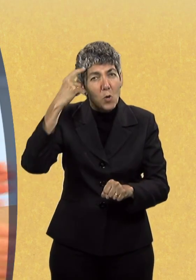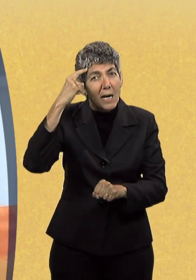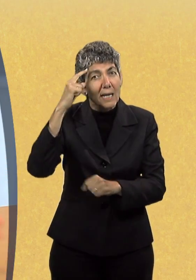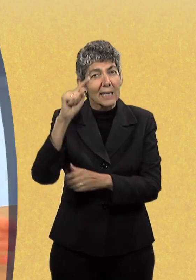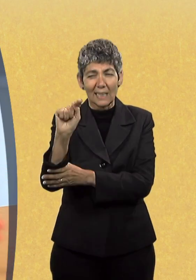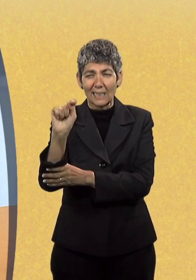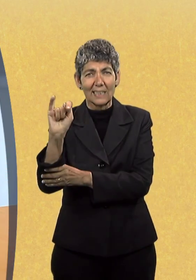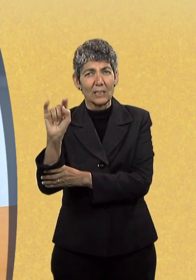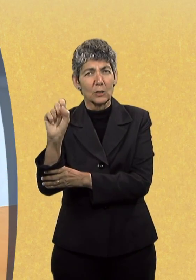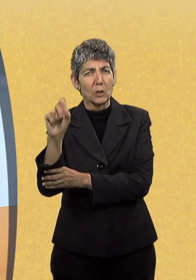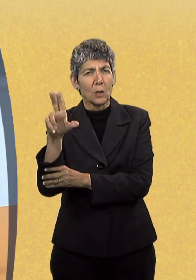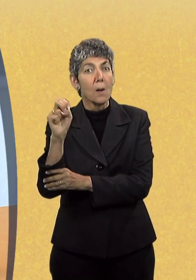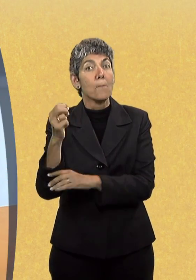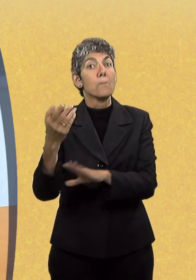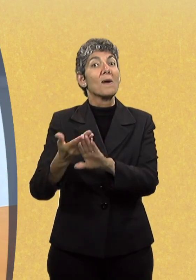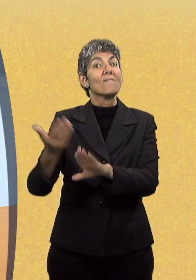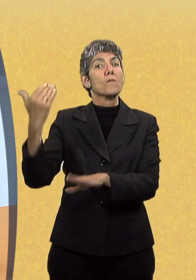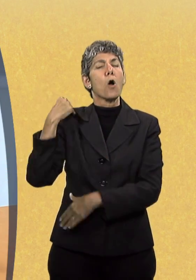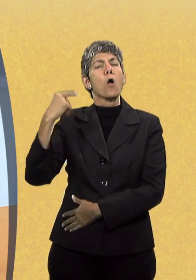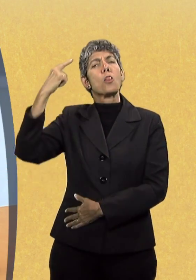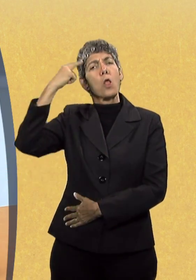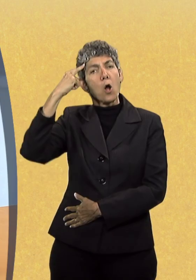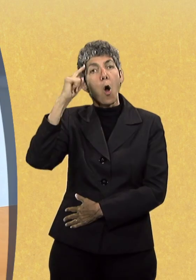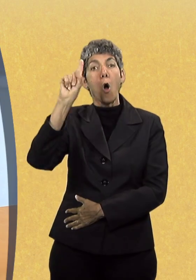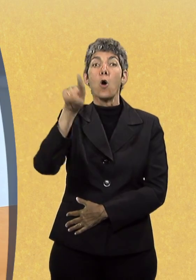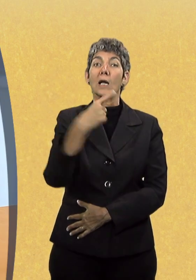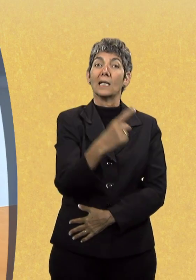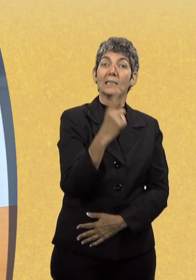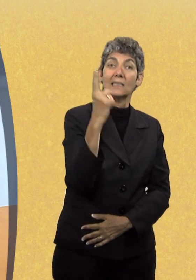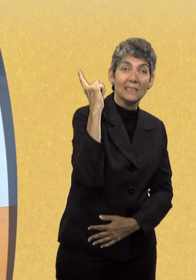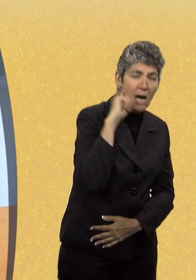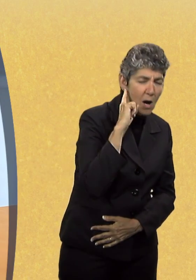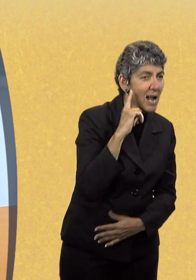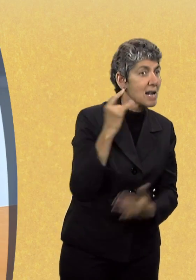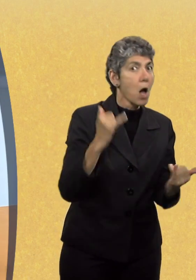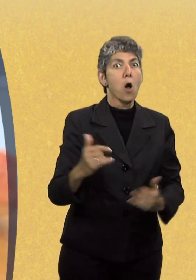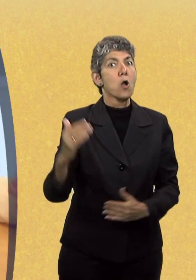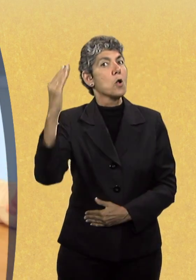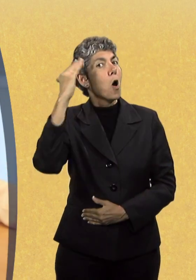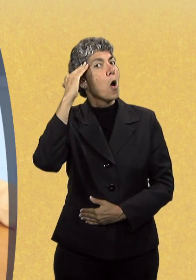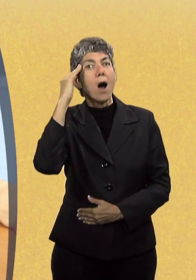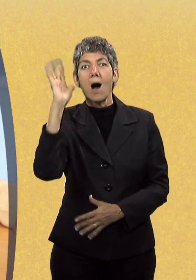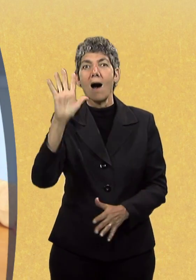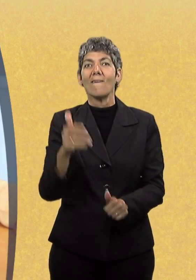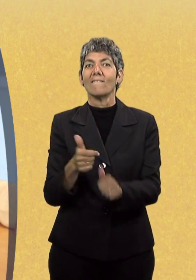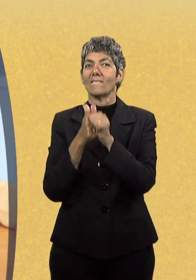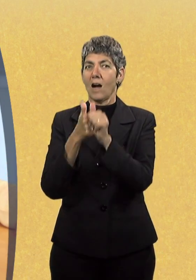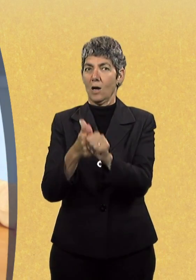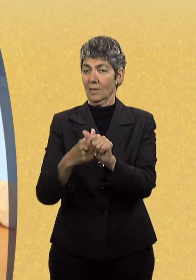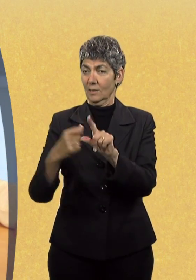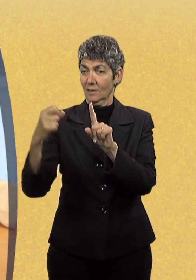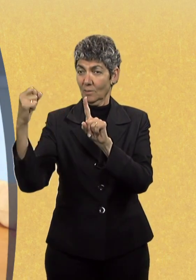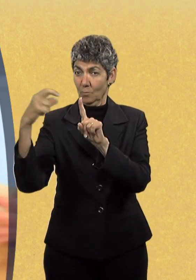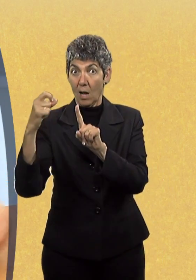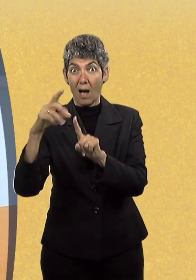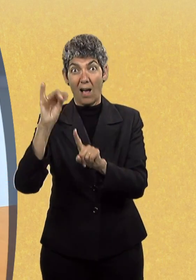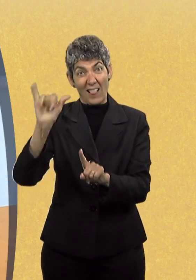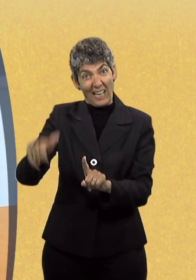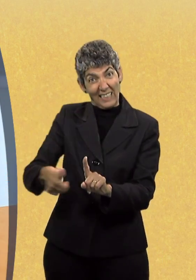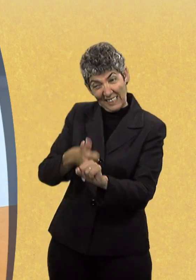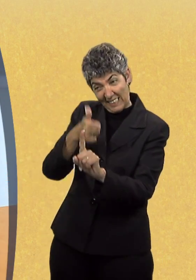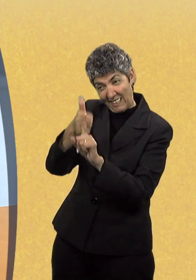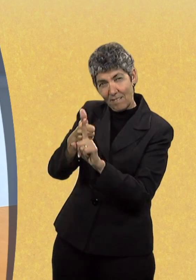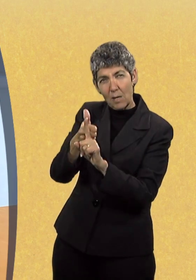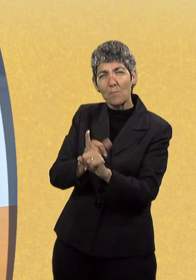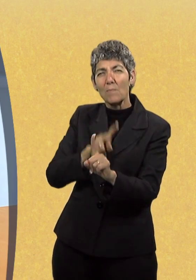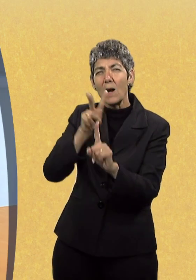my work has led me into brain tissue that we used to think was dedicated to sound, we now